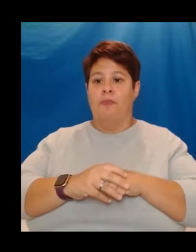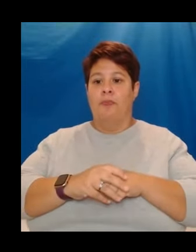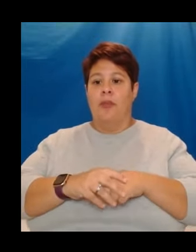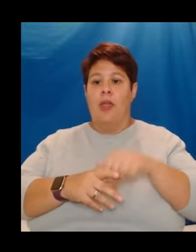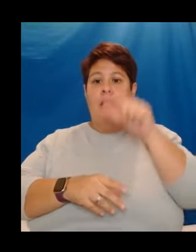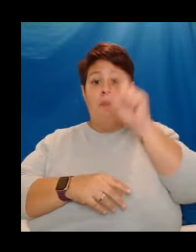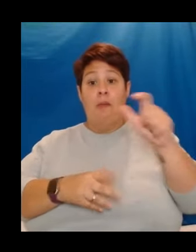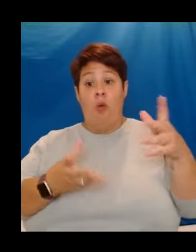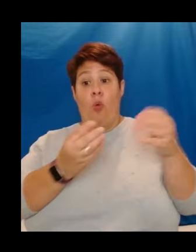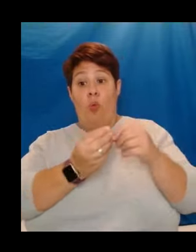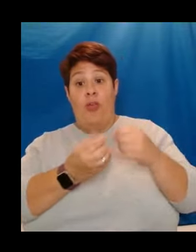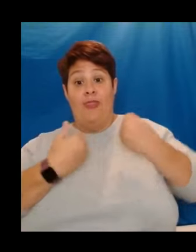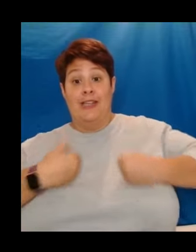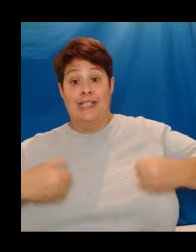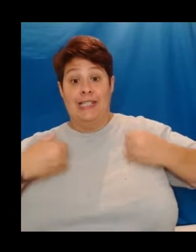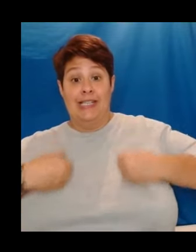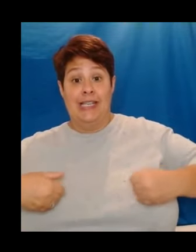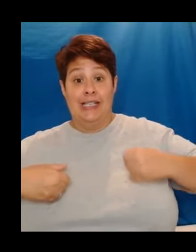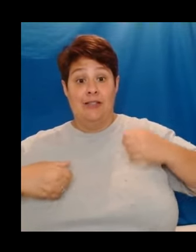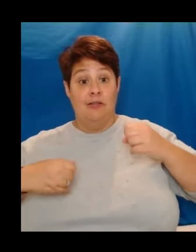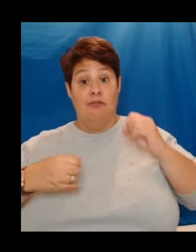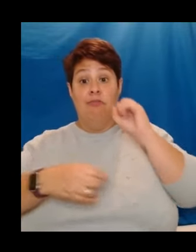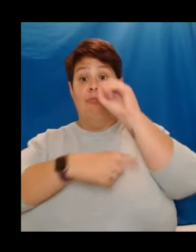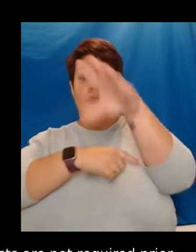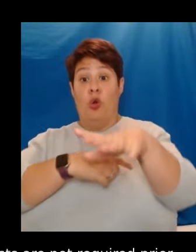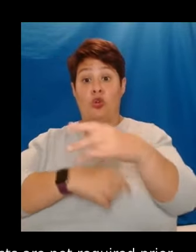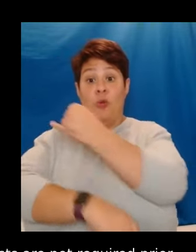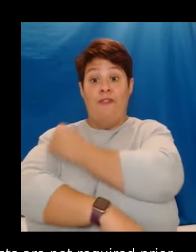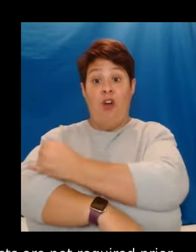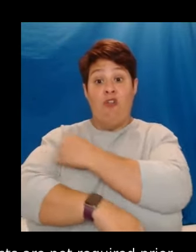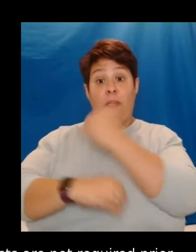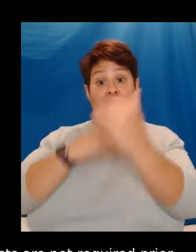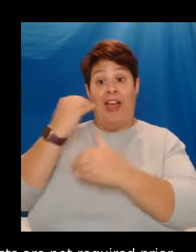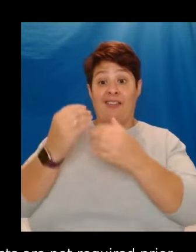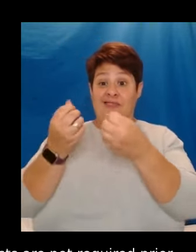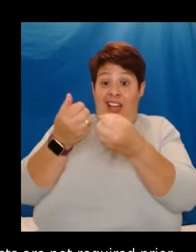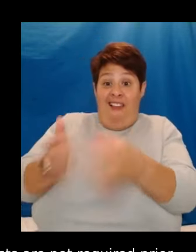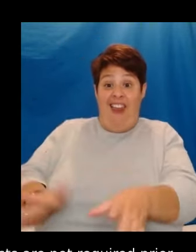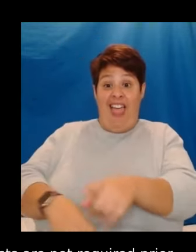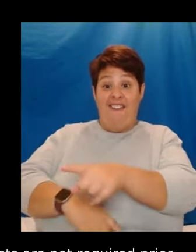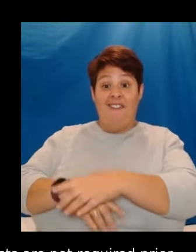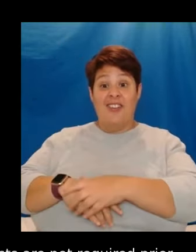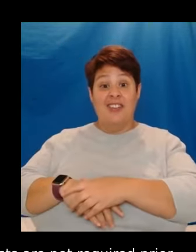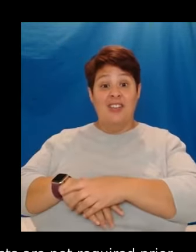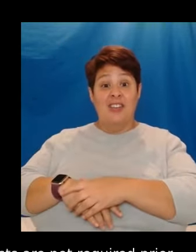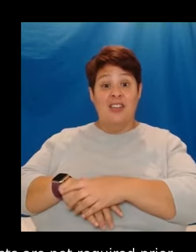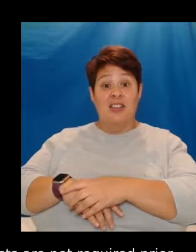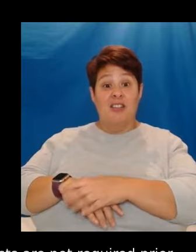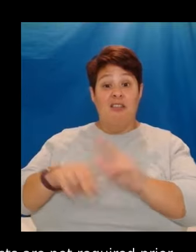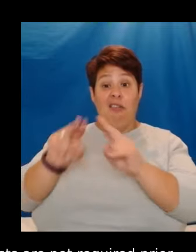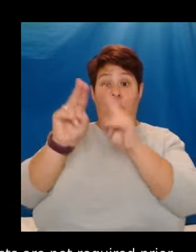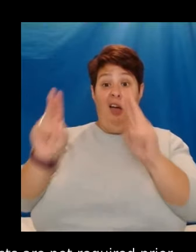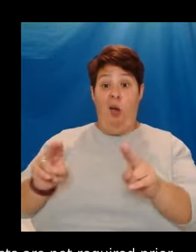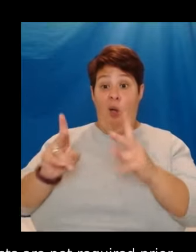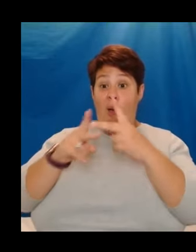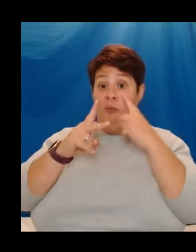disease were put amongst vulnerable adults and left. The homes themselves were allowed a maximum of only